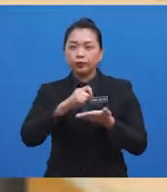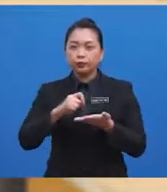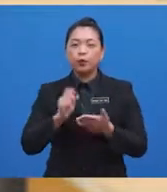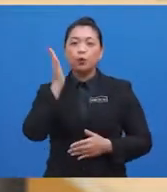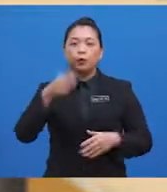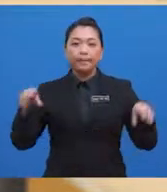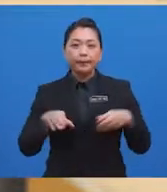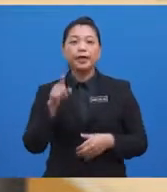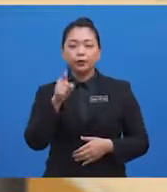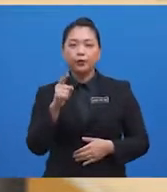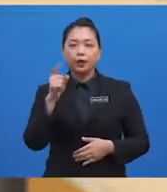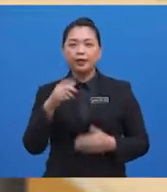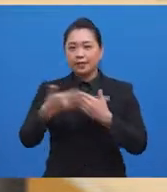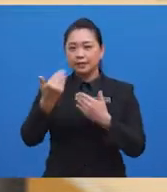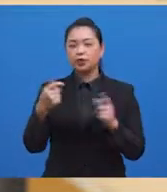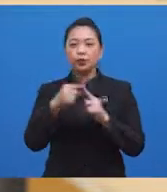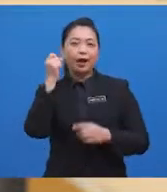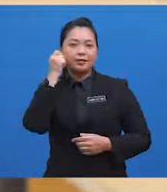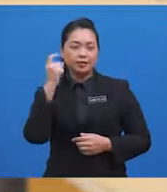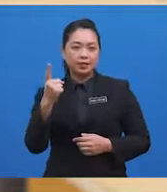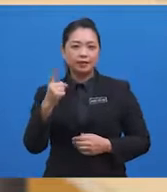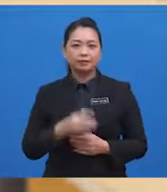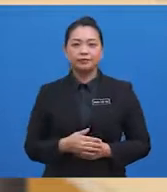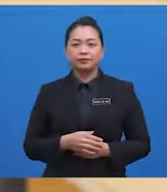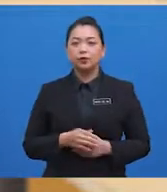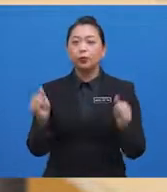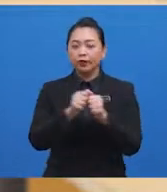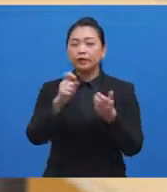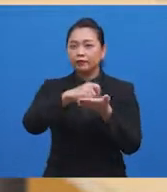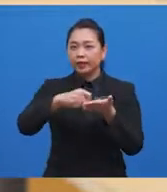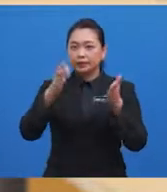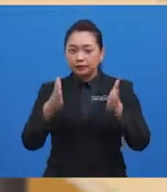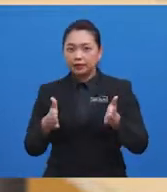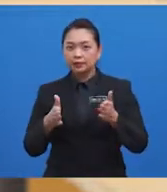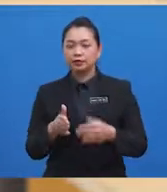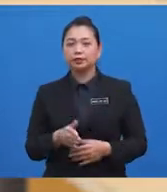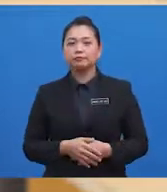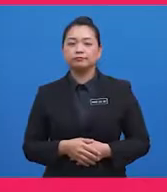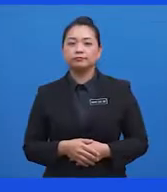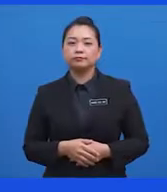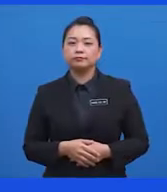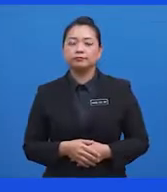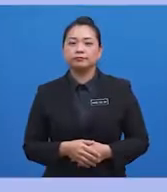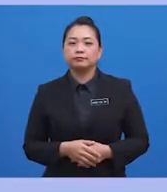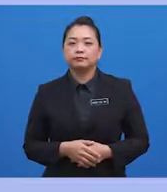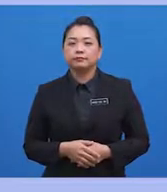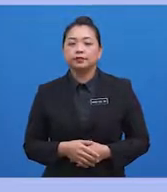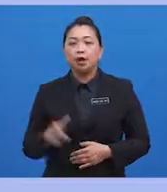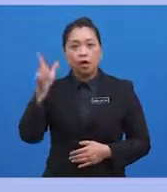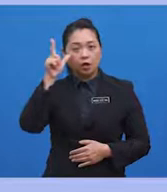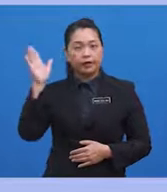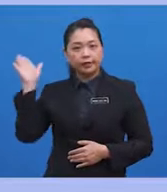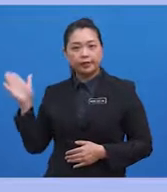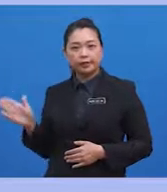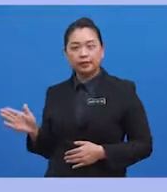easier for you to understand and empathise with the writer's inner demons and conflicts. Look at